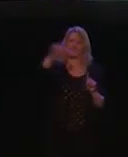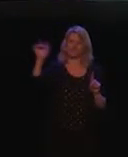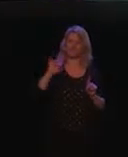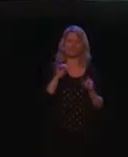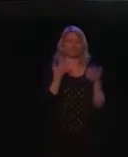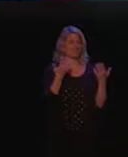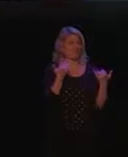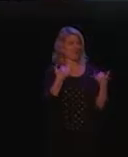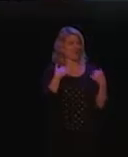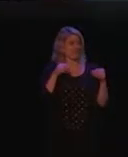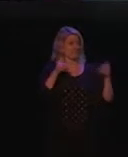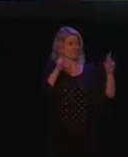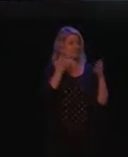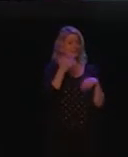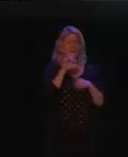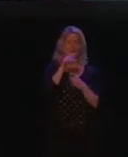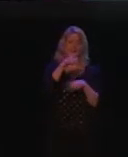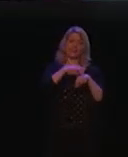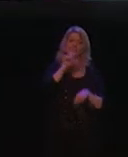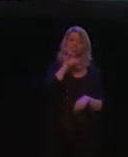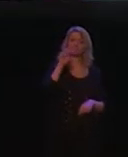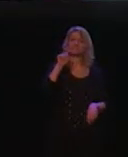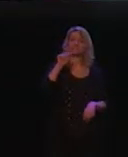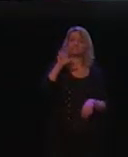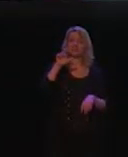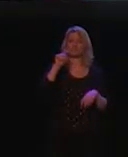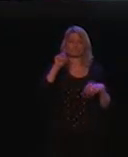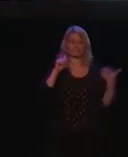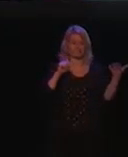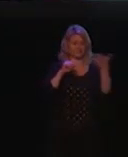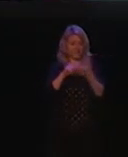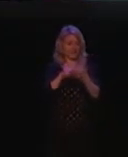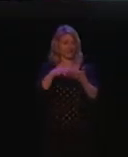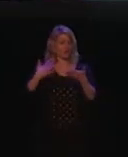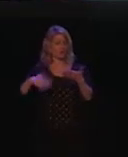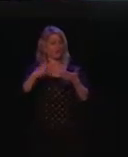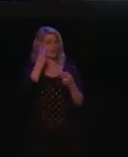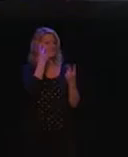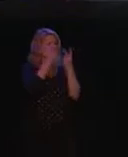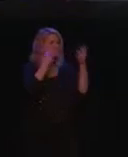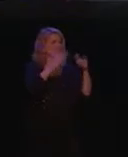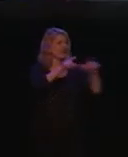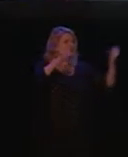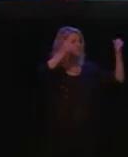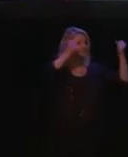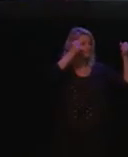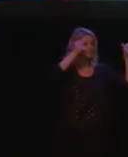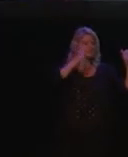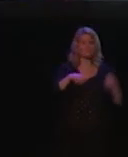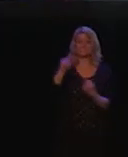I've created storybook apps not only for deaf children, but for all children to access. These are available on touch screen tablets,